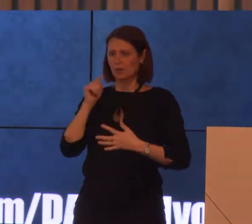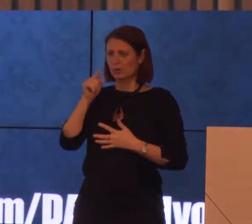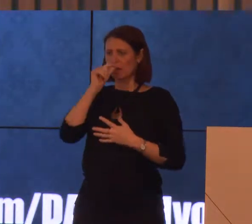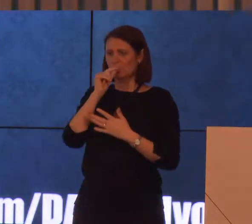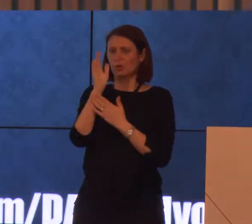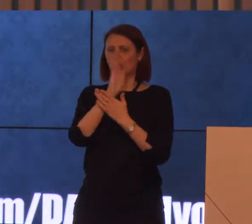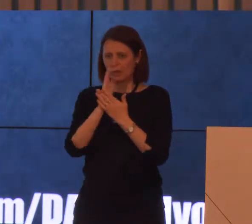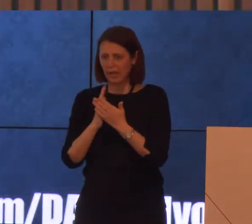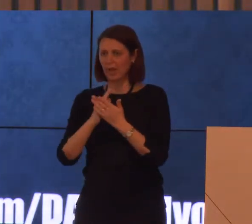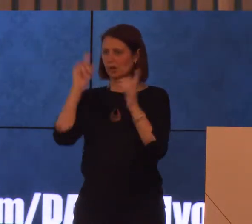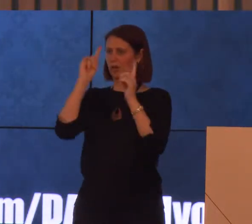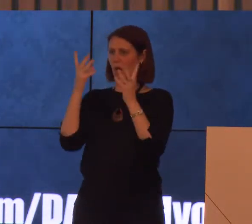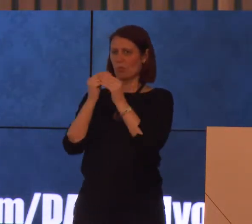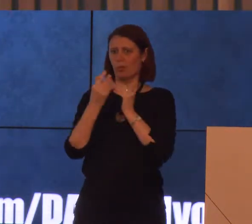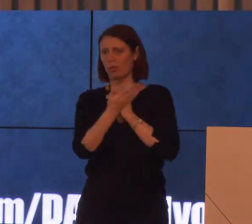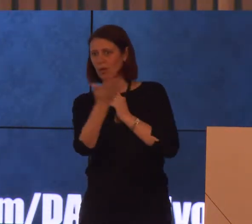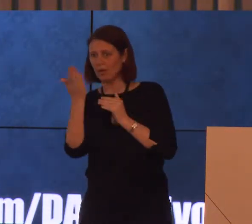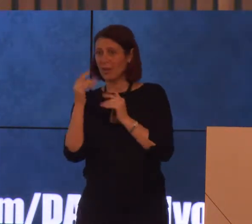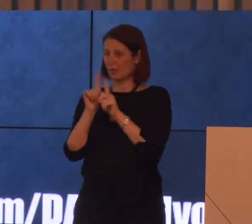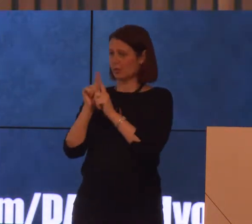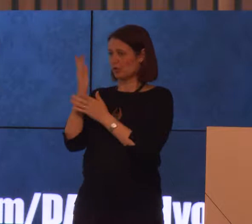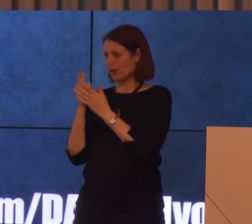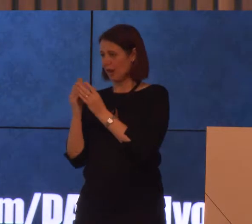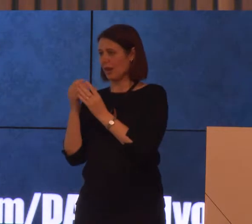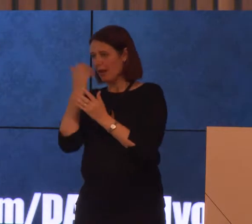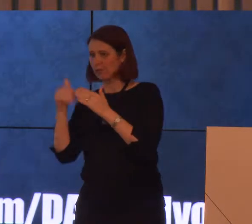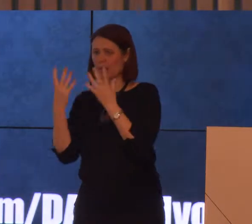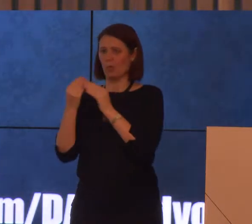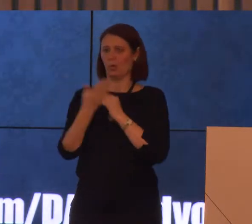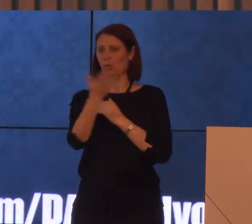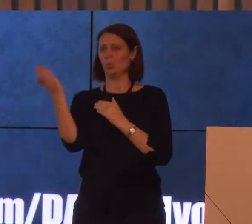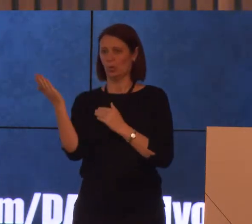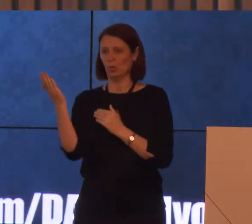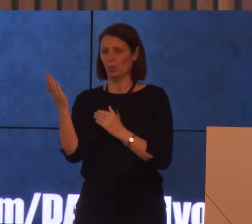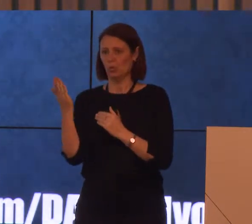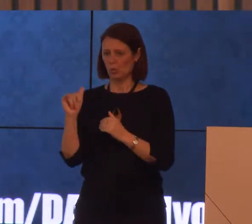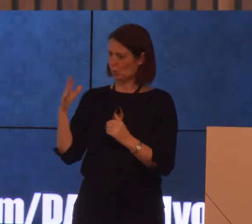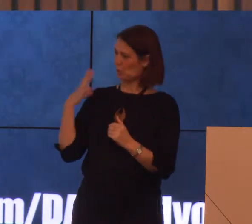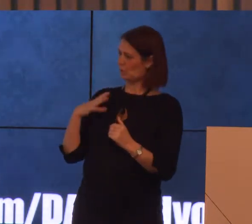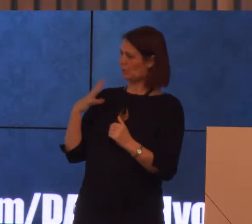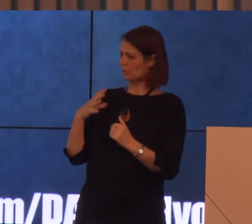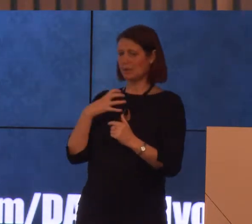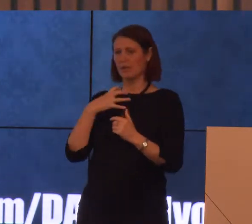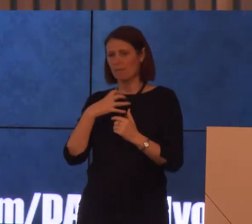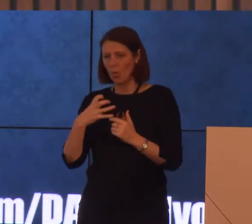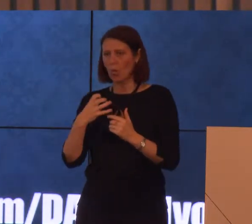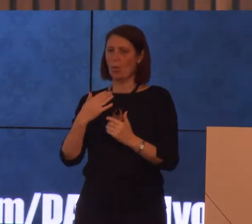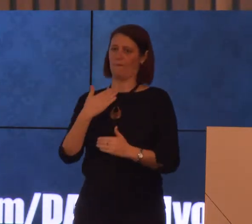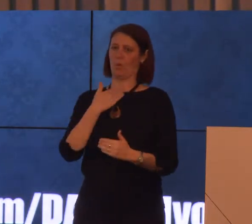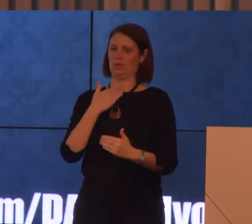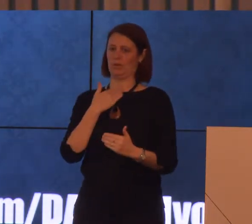share today and indeed every day with you. And indeed we need many more voices